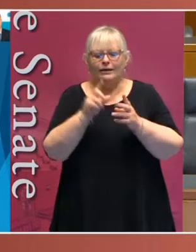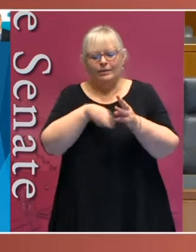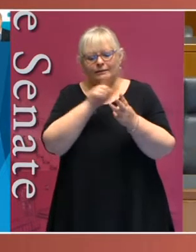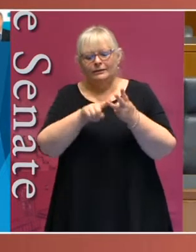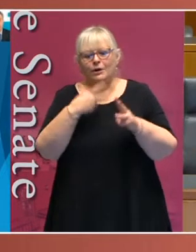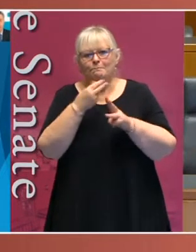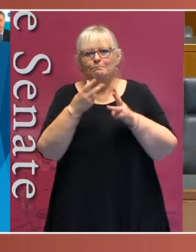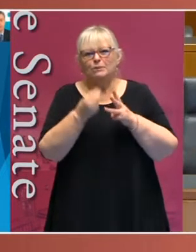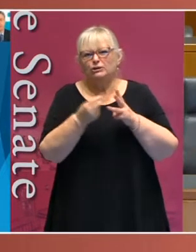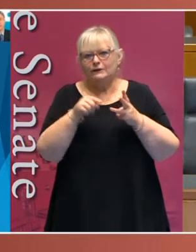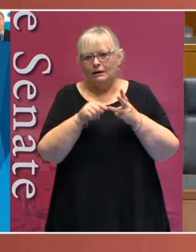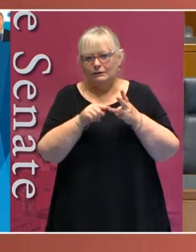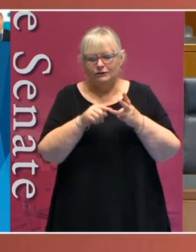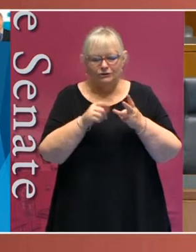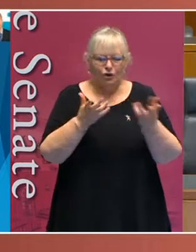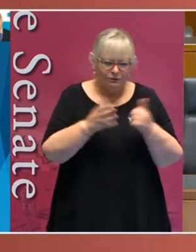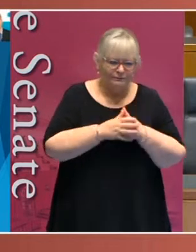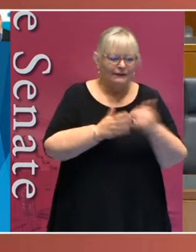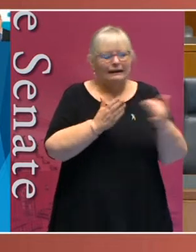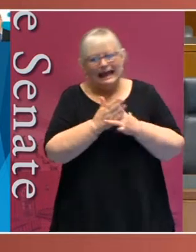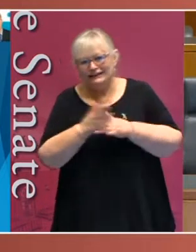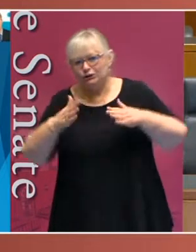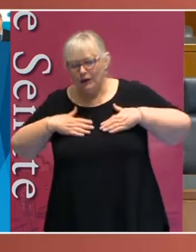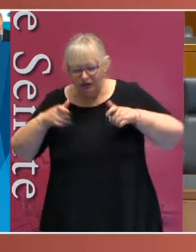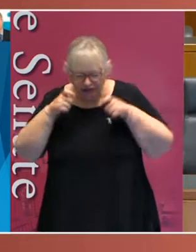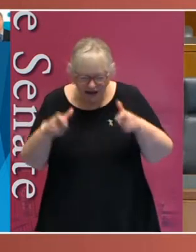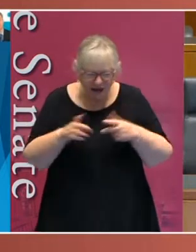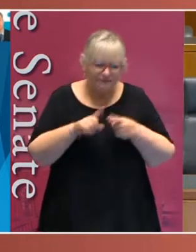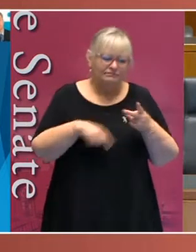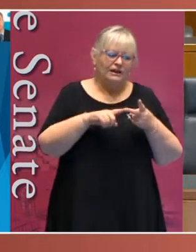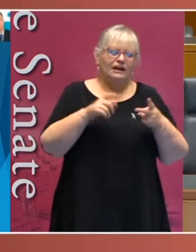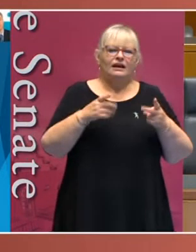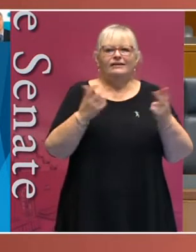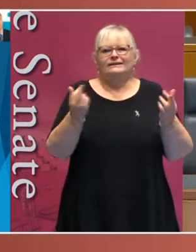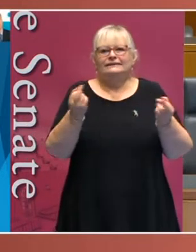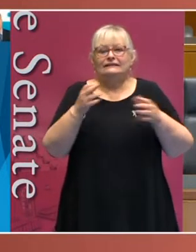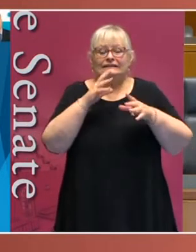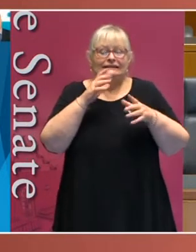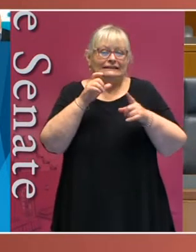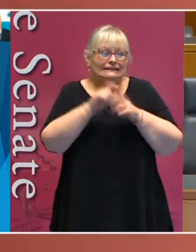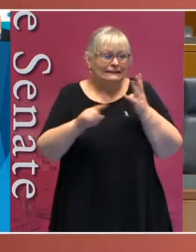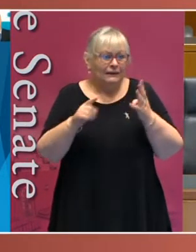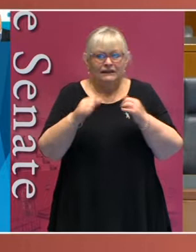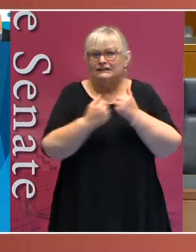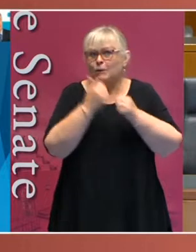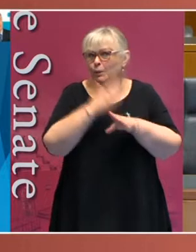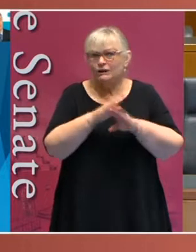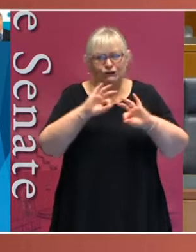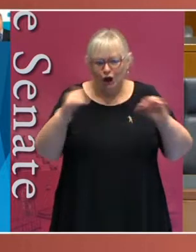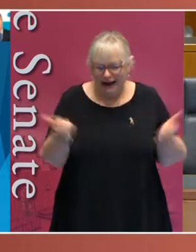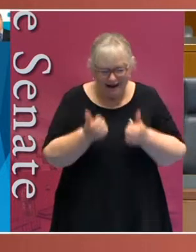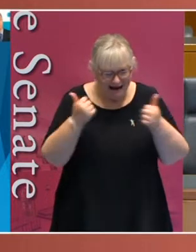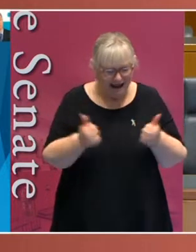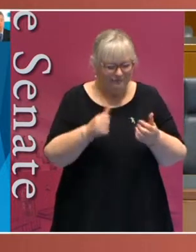They include the access to health care, the availability of disability support workers, vaccine